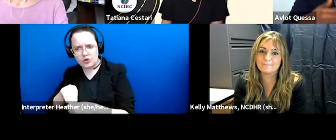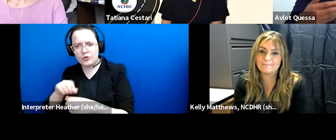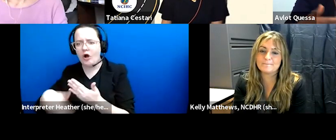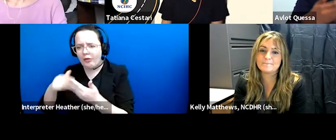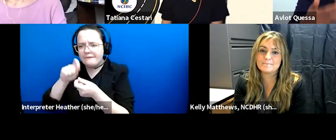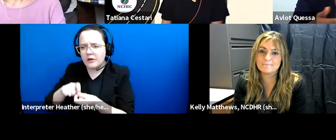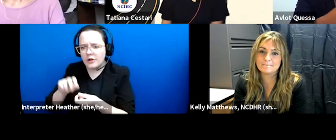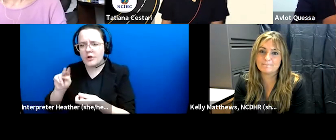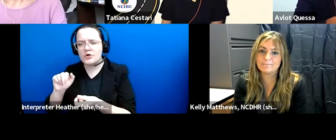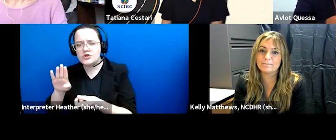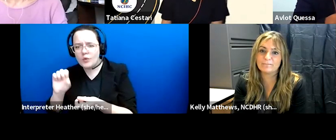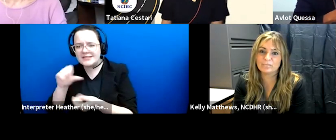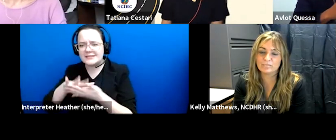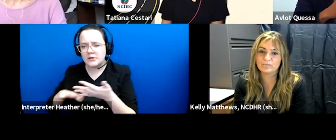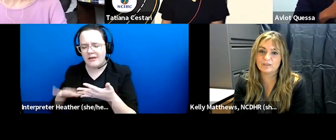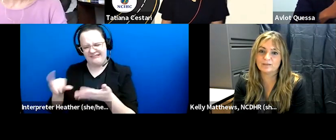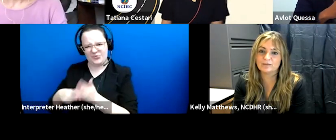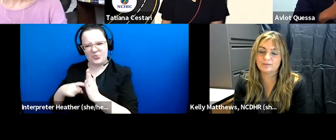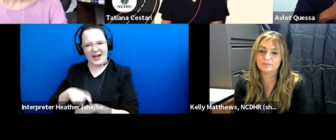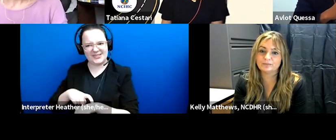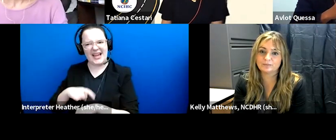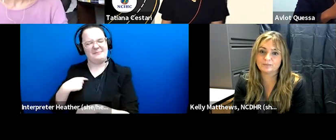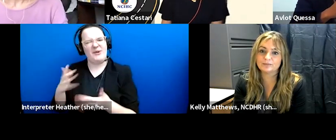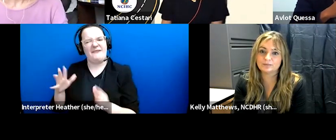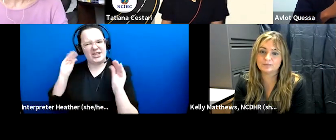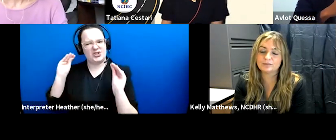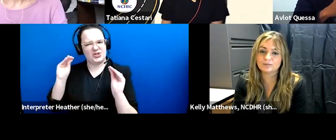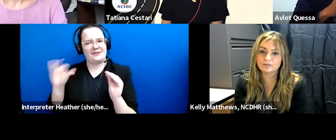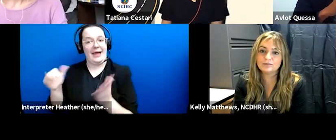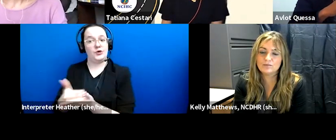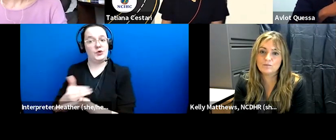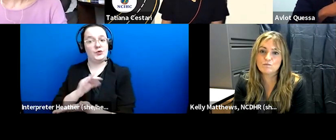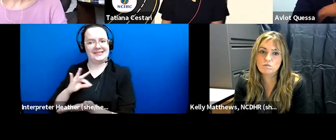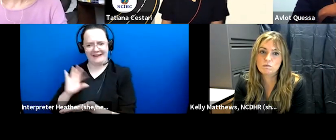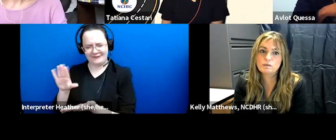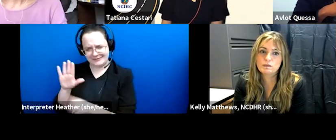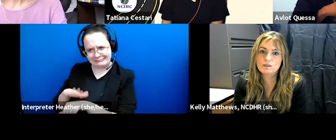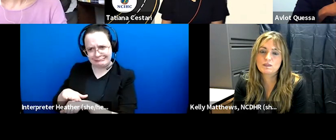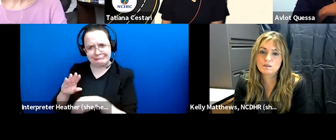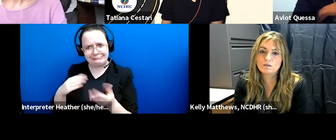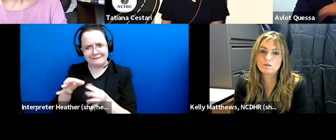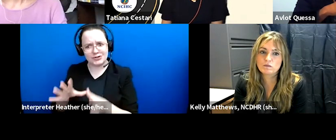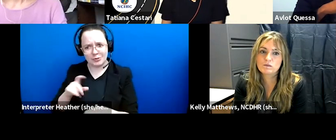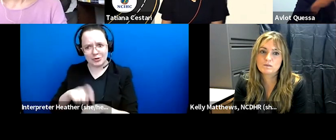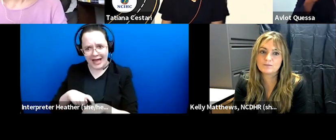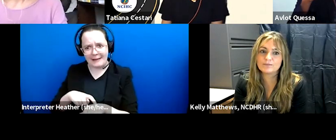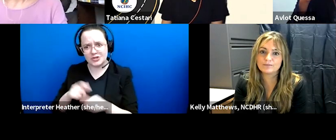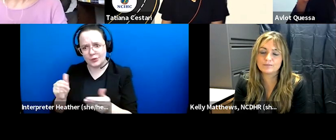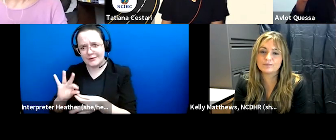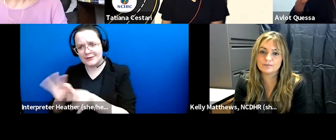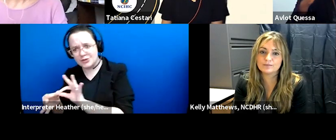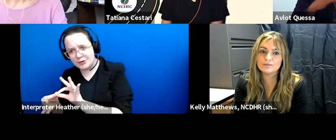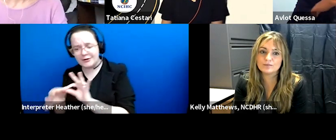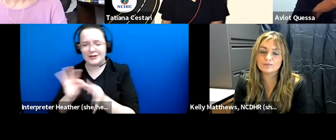my you know so this is what i you know i i tell uh new staff to really give the interpreter uh time uh as we know that mental